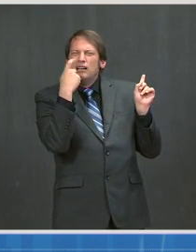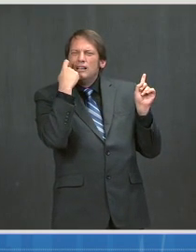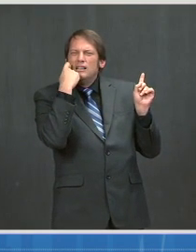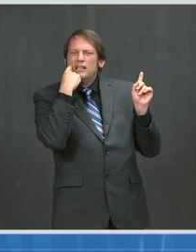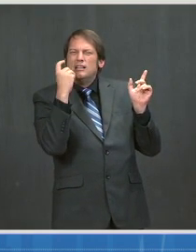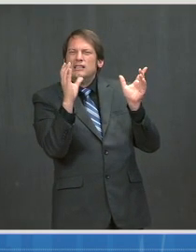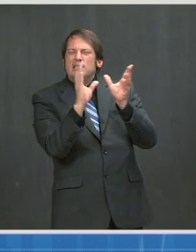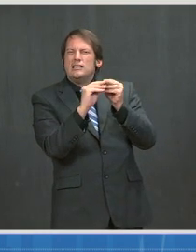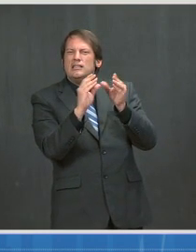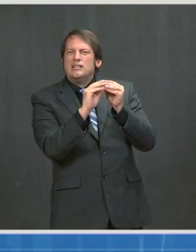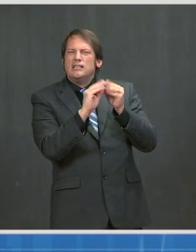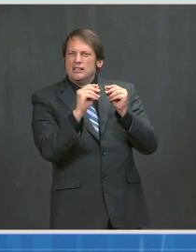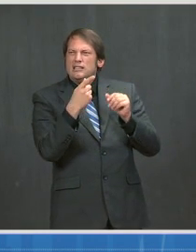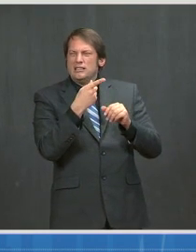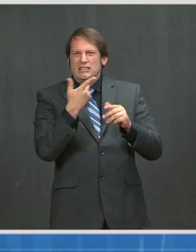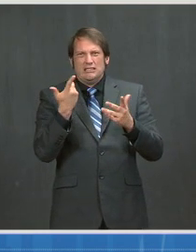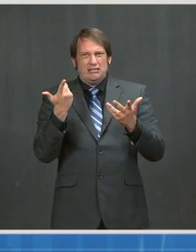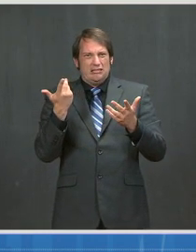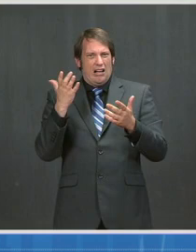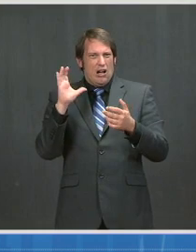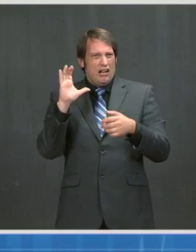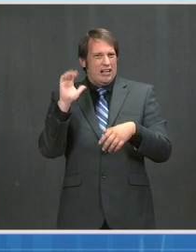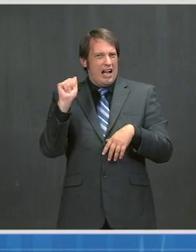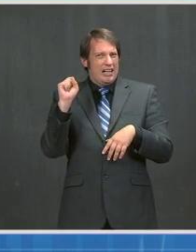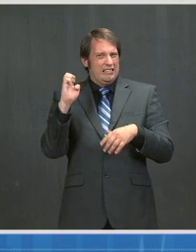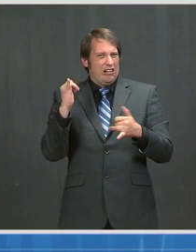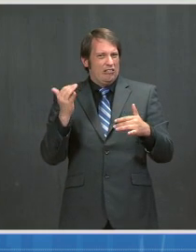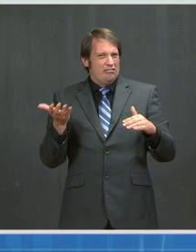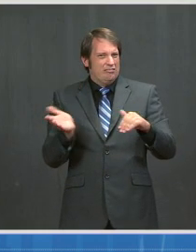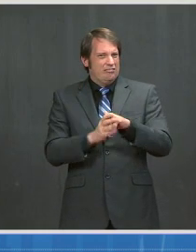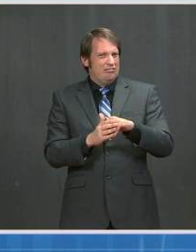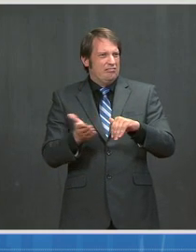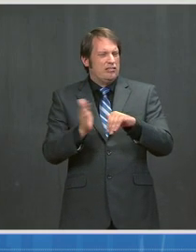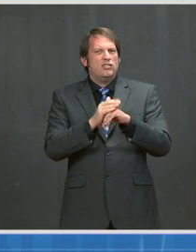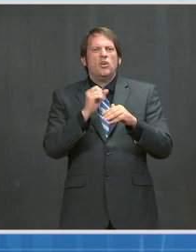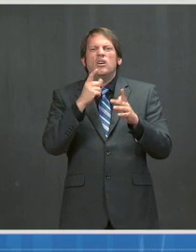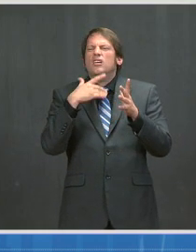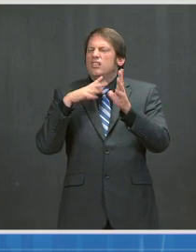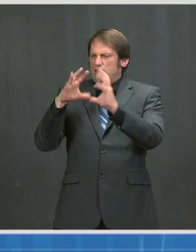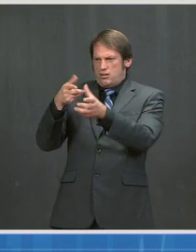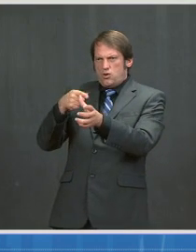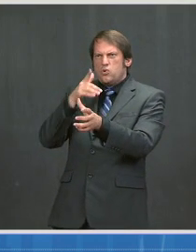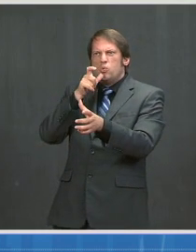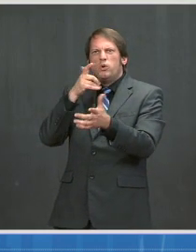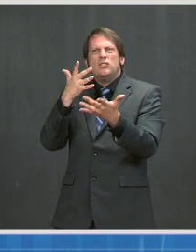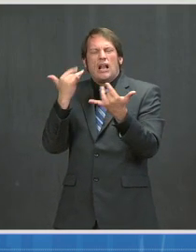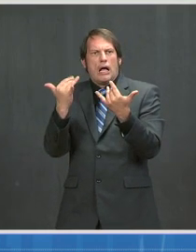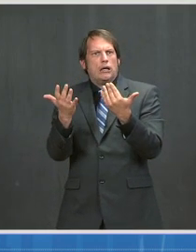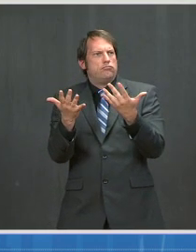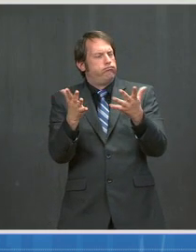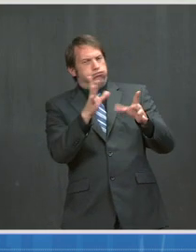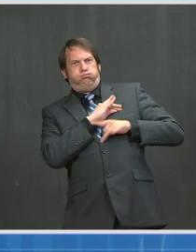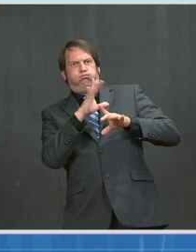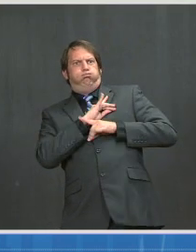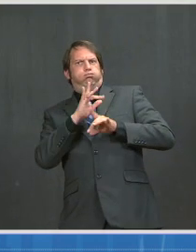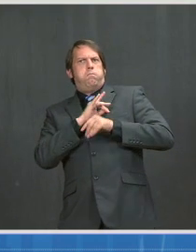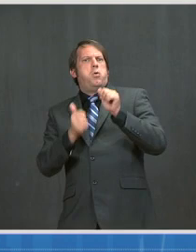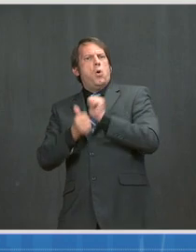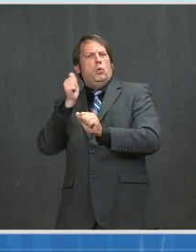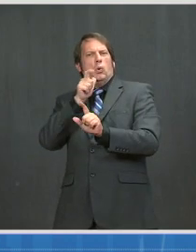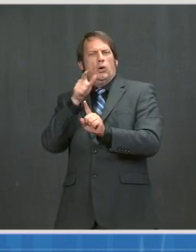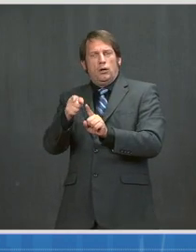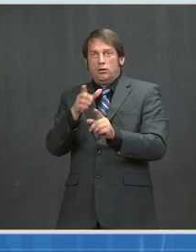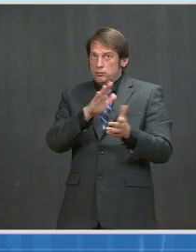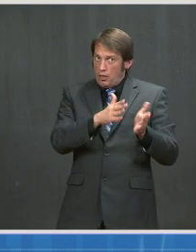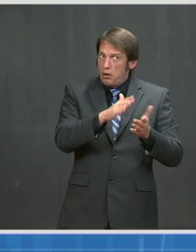discernible difference in who is being infected right now and if the decline in deaths is at all related to